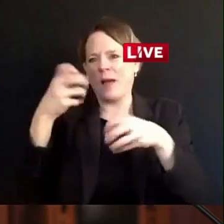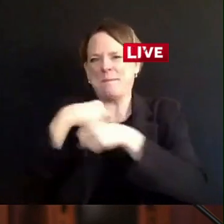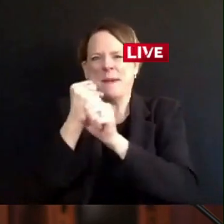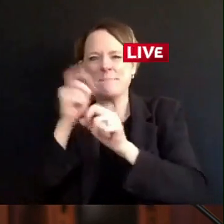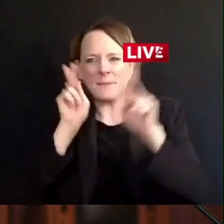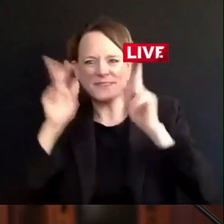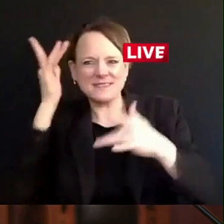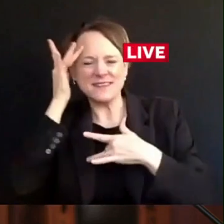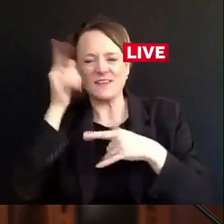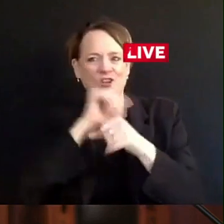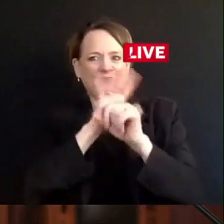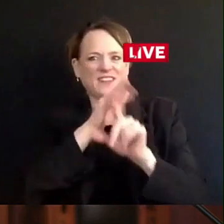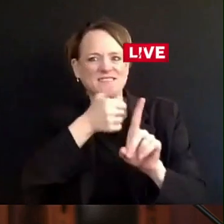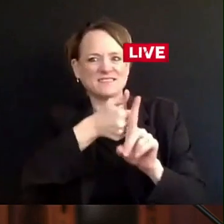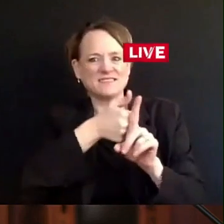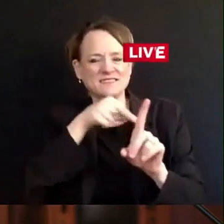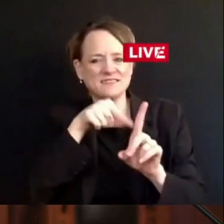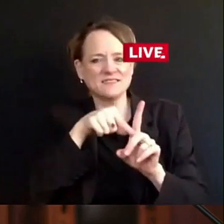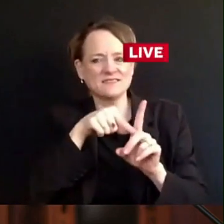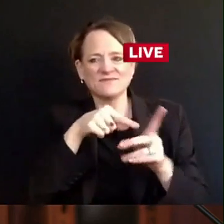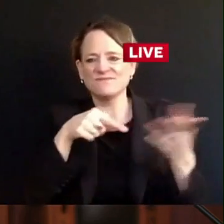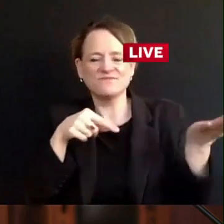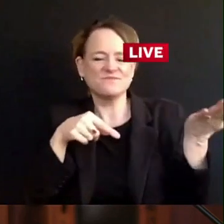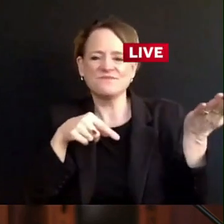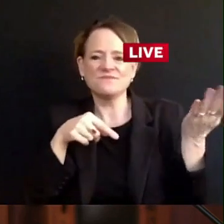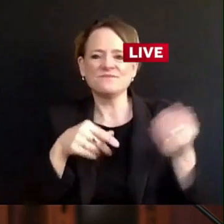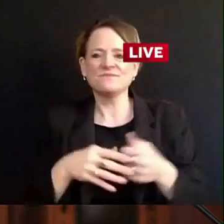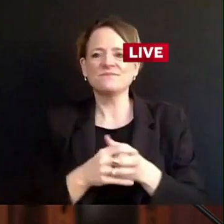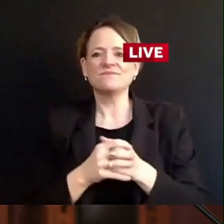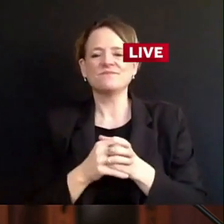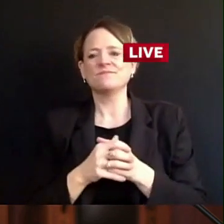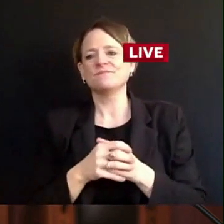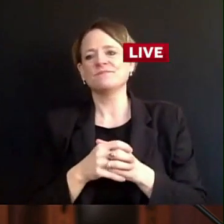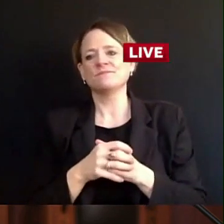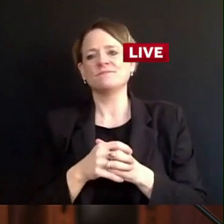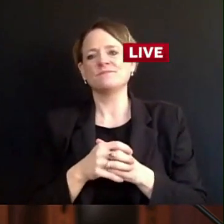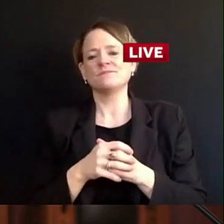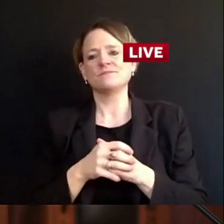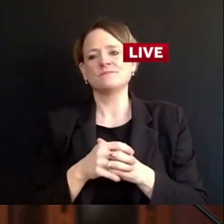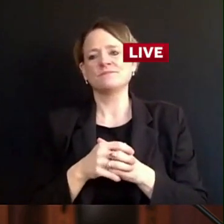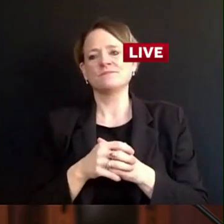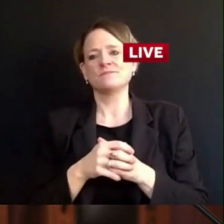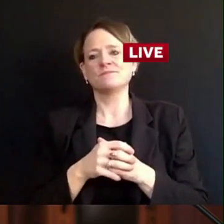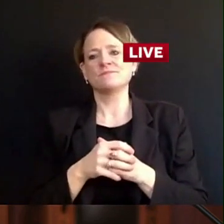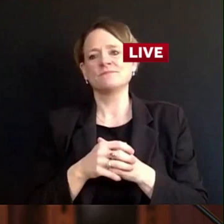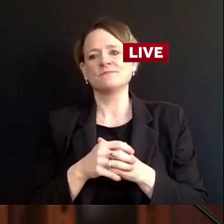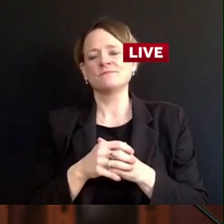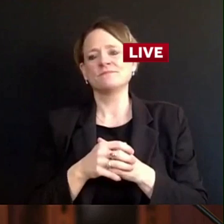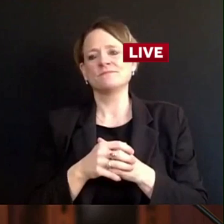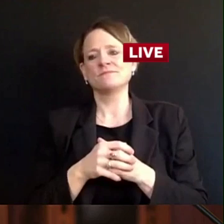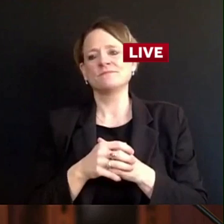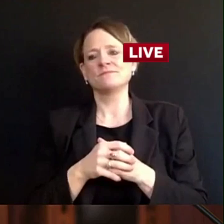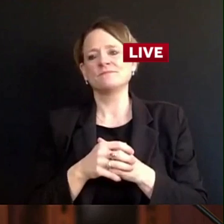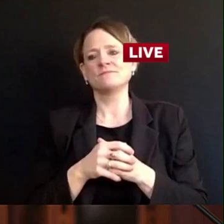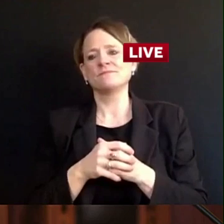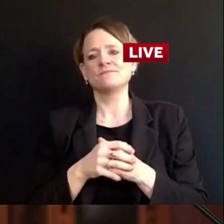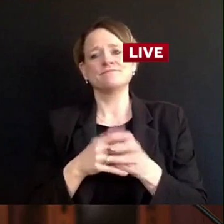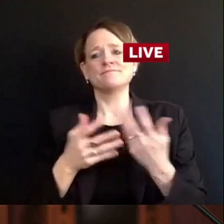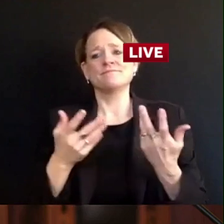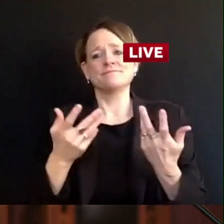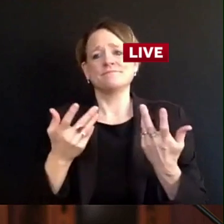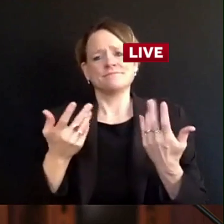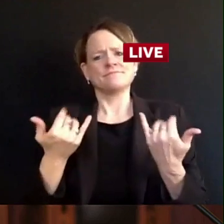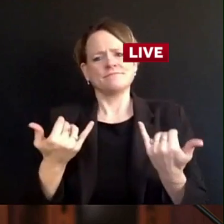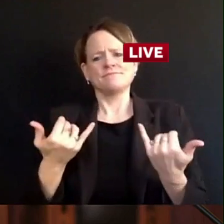doing the things we know that work to stop the spread and doing them now, doing them yesterday, doing them